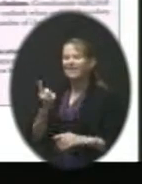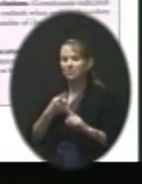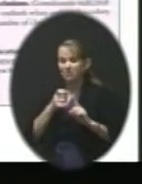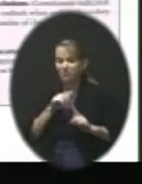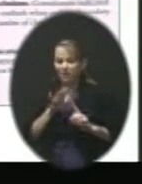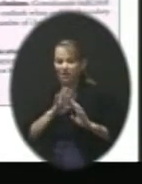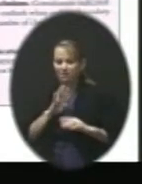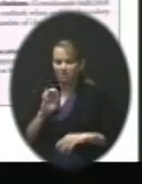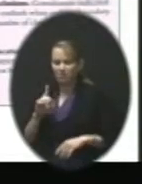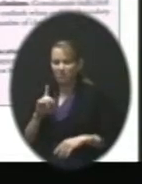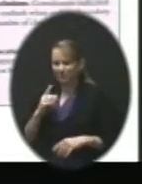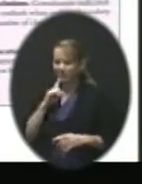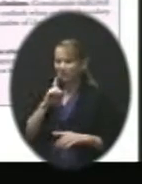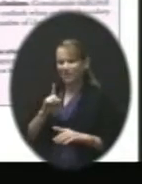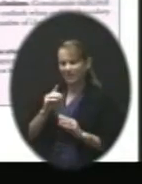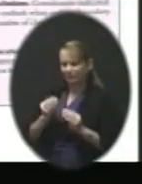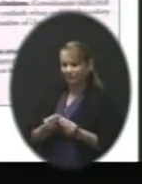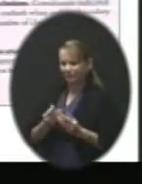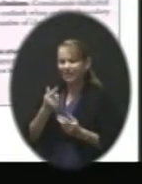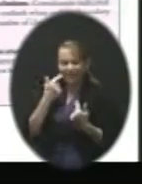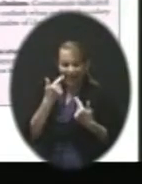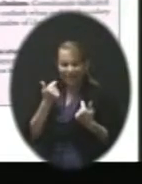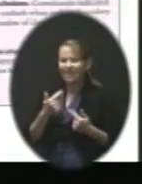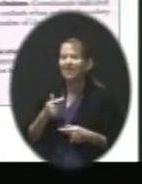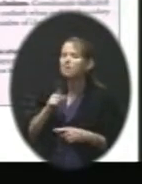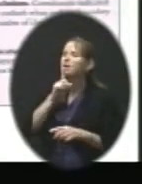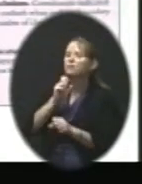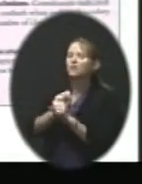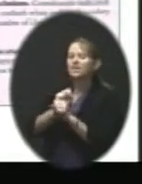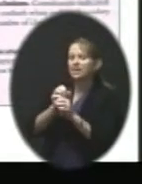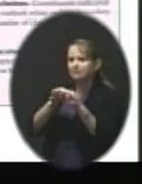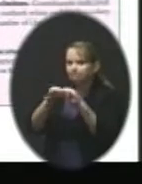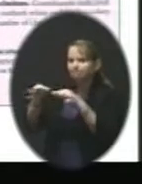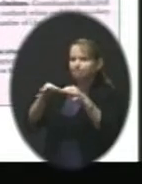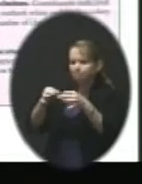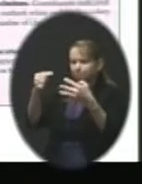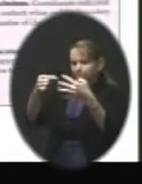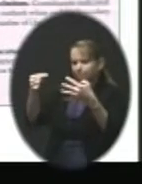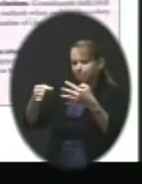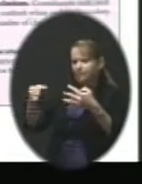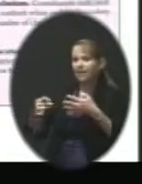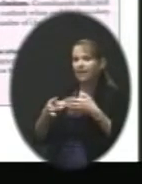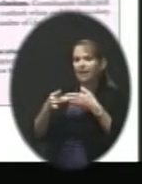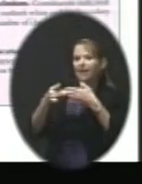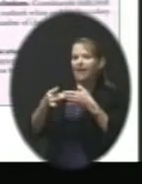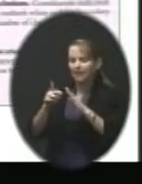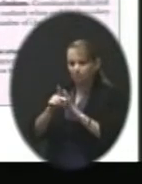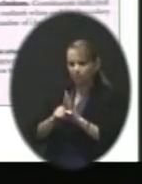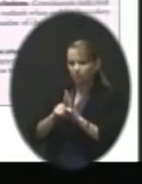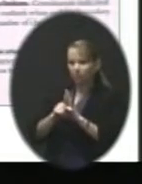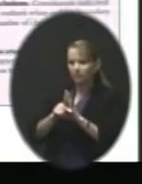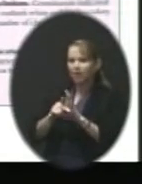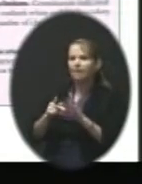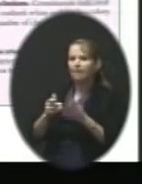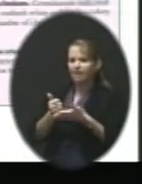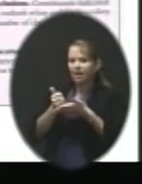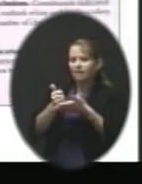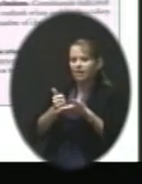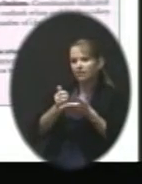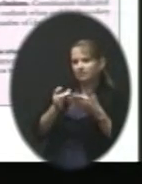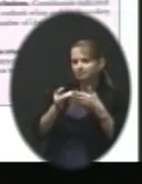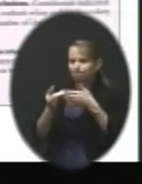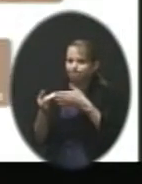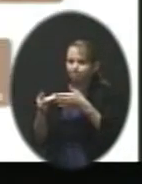really laid out guiding principles that really have since then steered the direction in this decision-making process